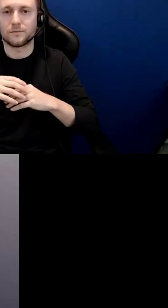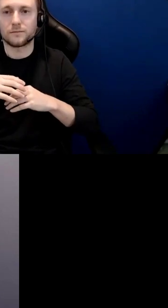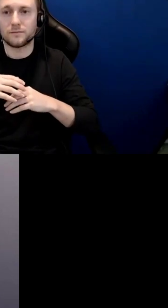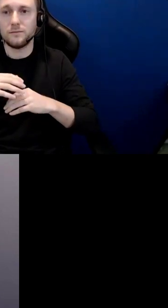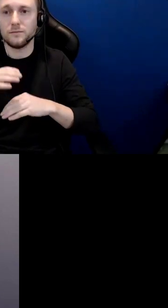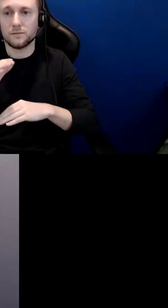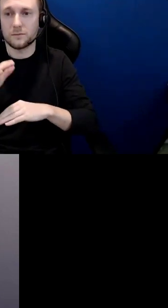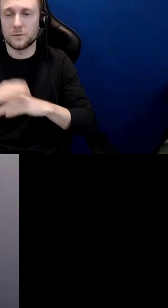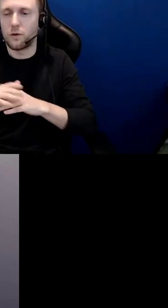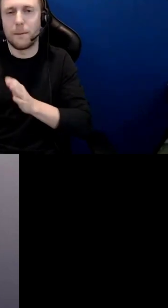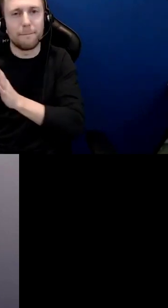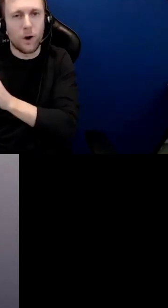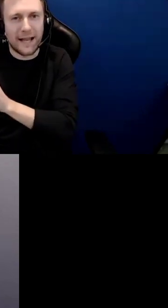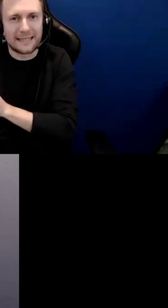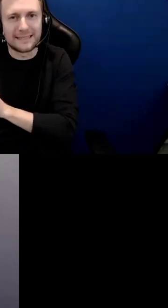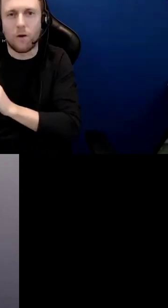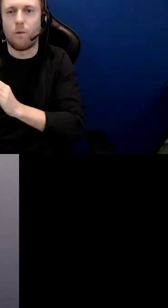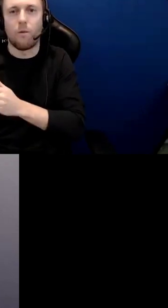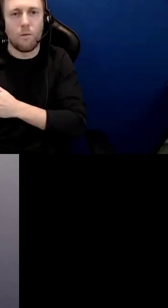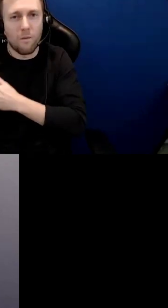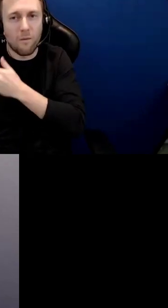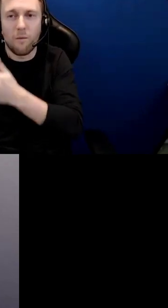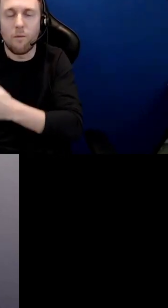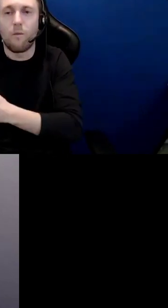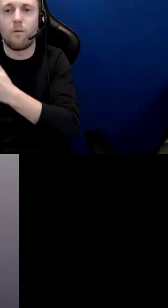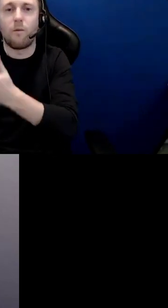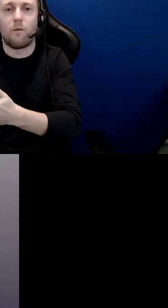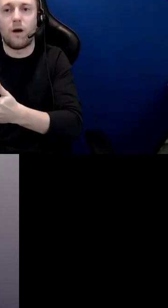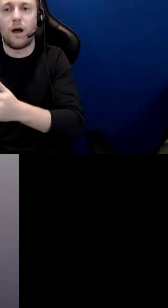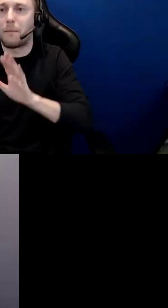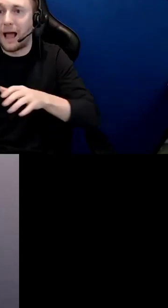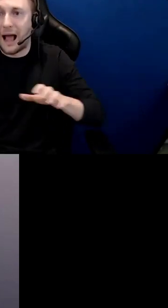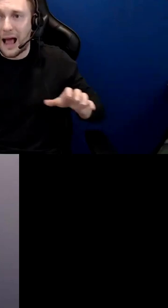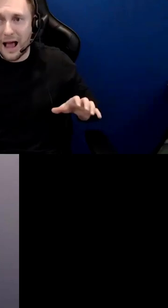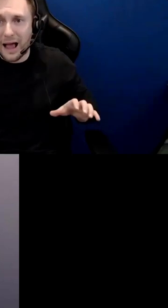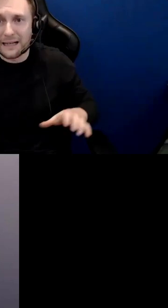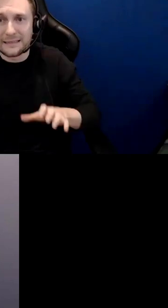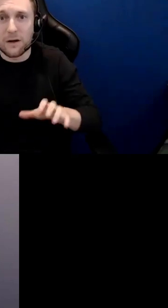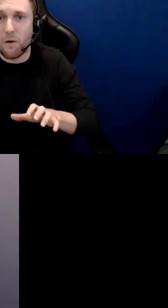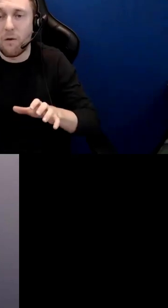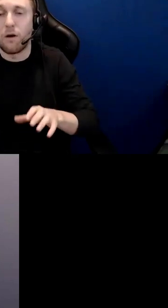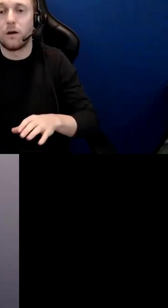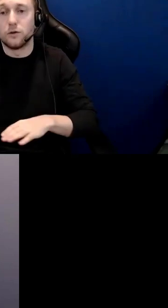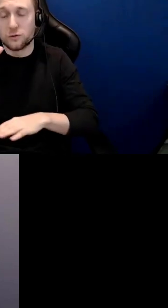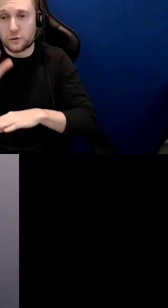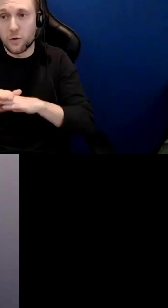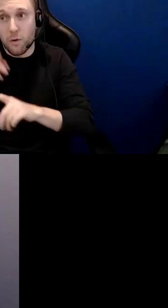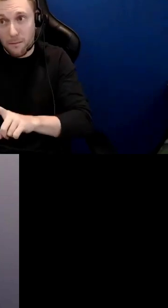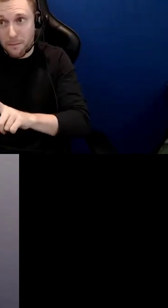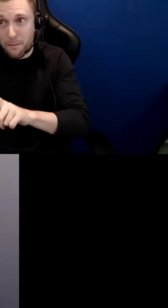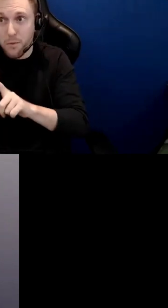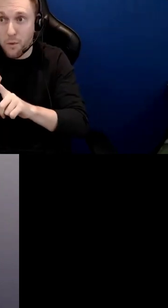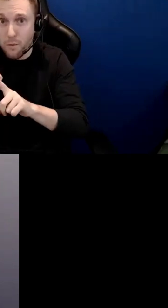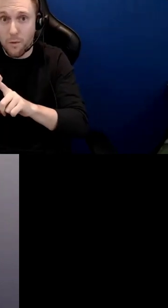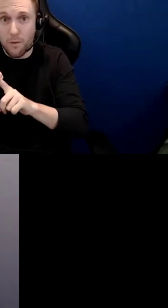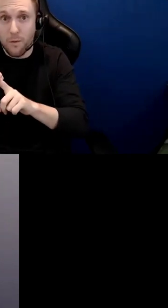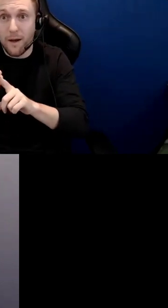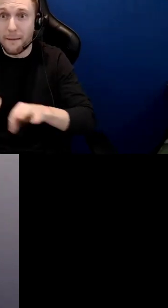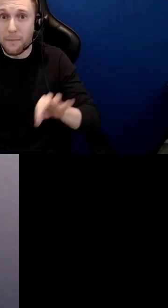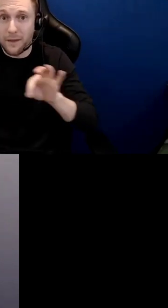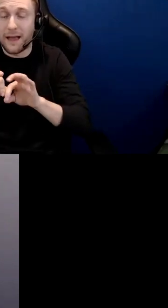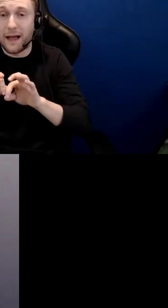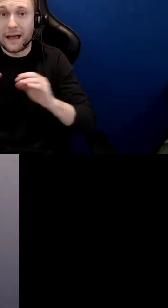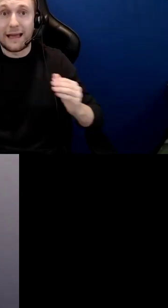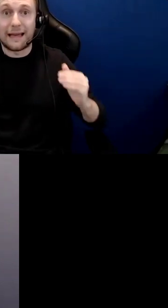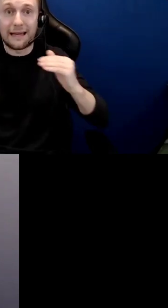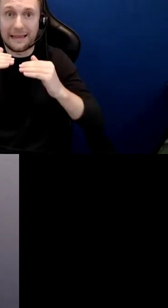related to equity and anti-oppression we've got four options for you first one maybe this is quite new for you this